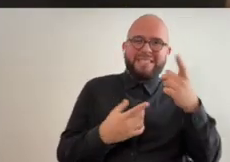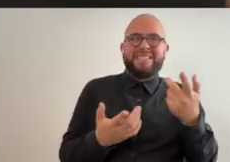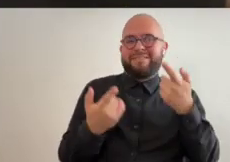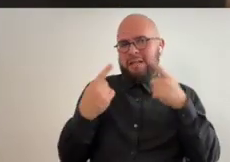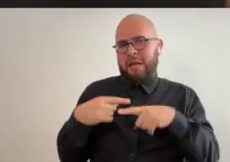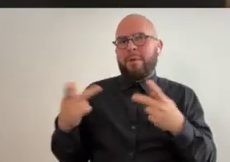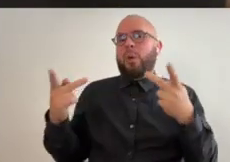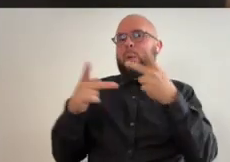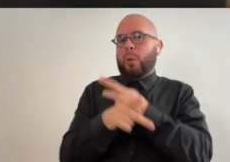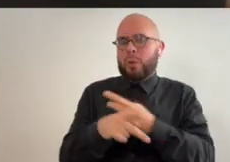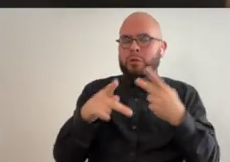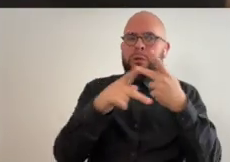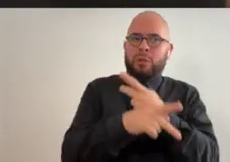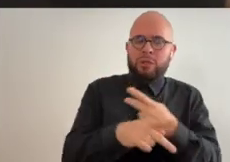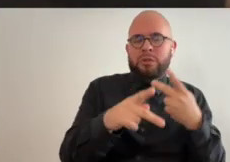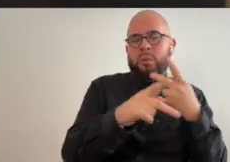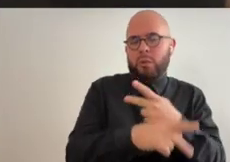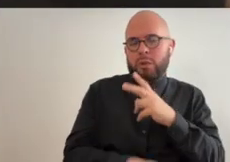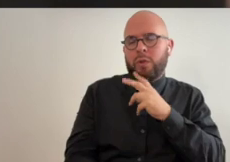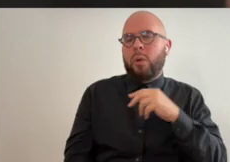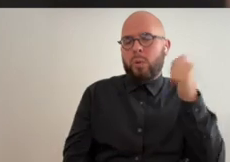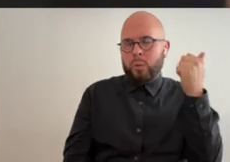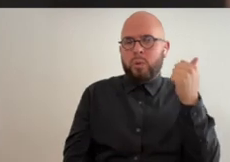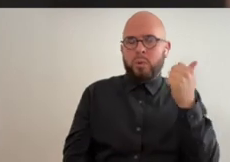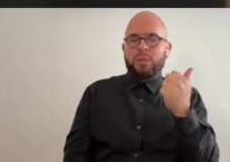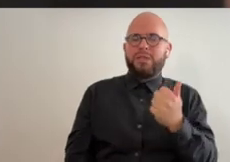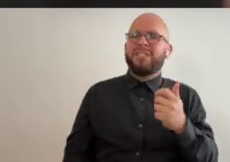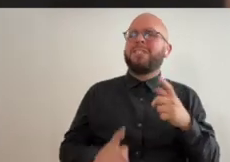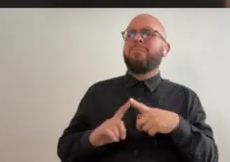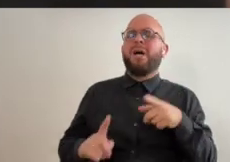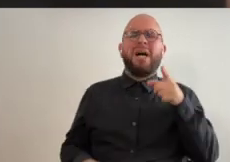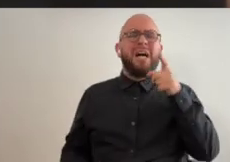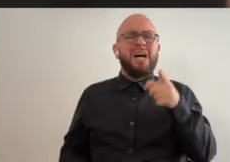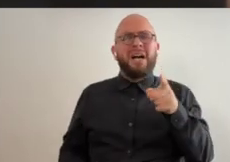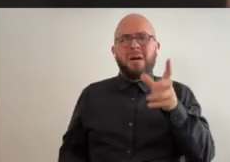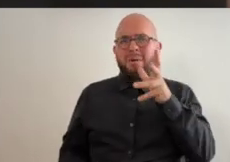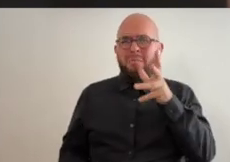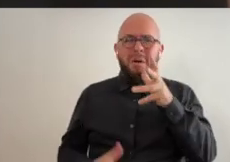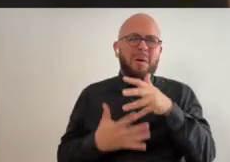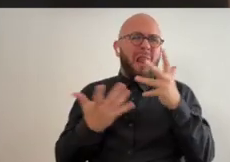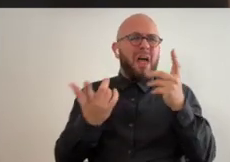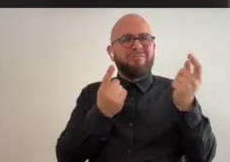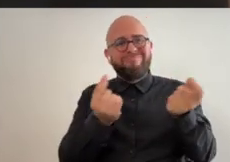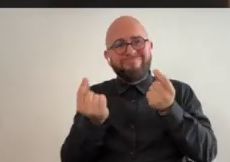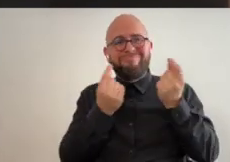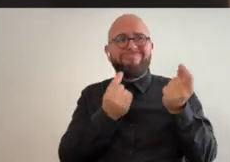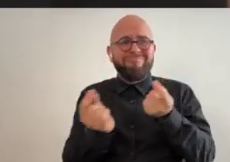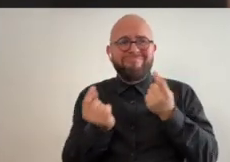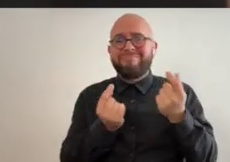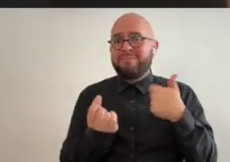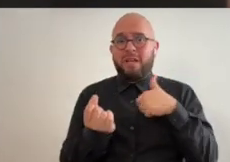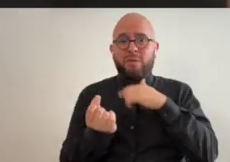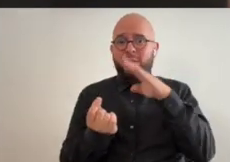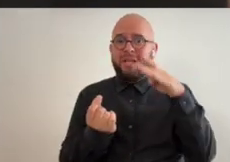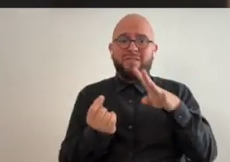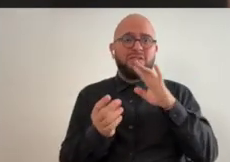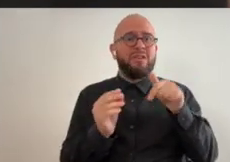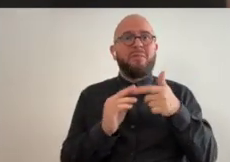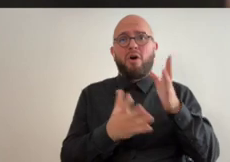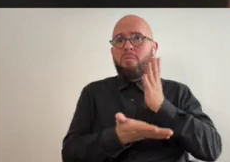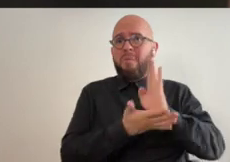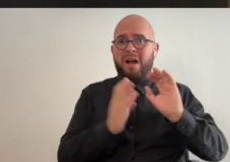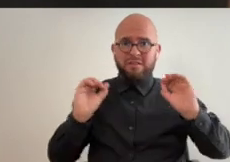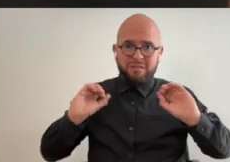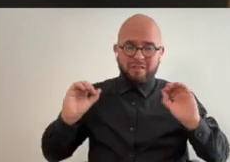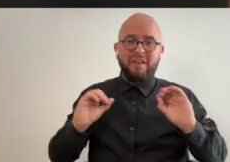a disease that was you know got worse as she got older but um you know but she did a lot of things and we